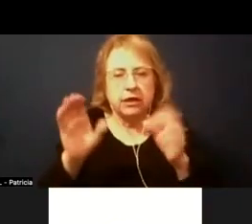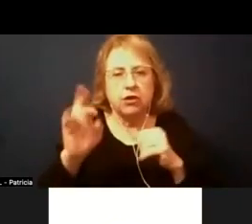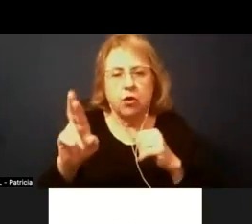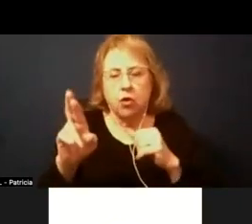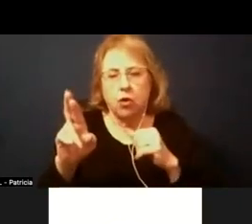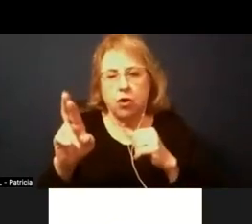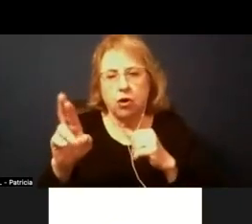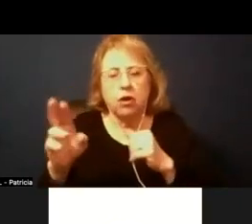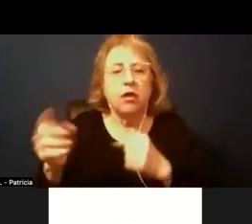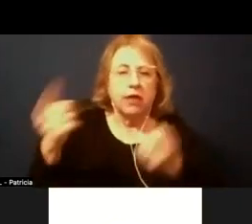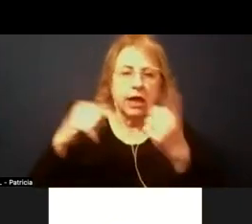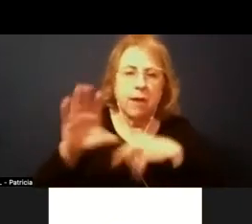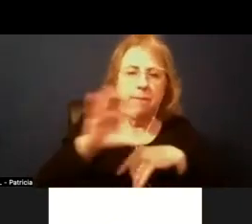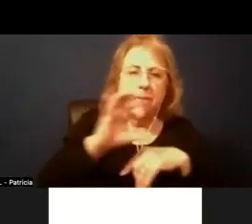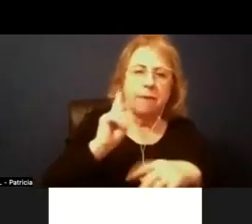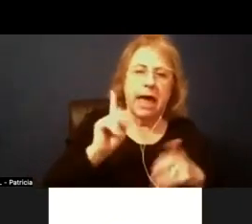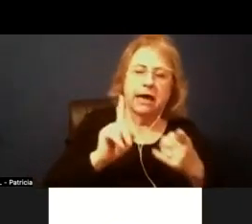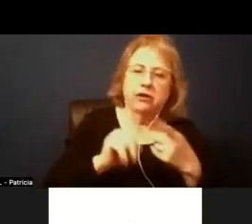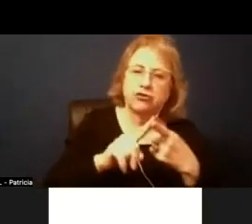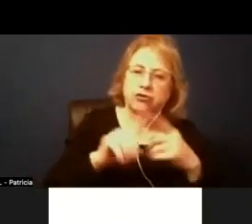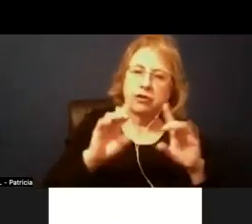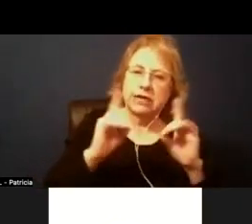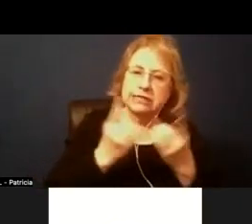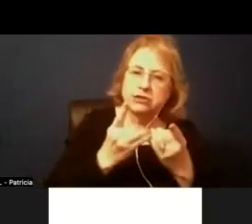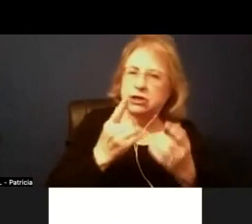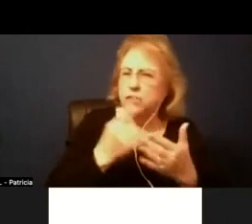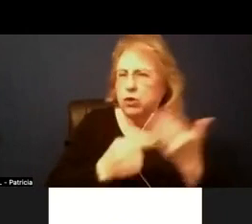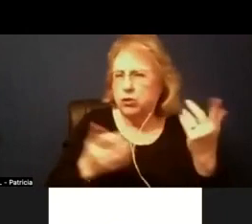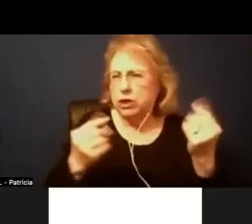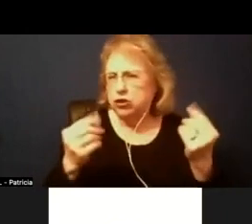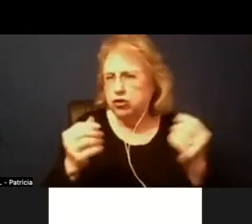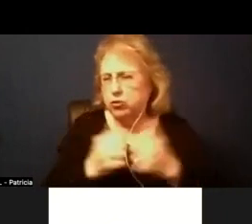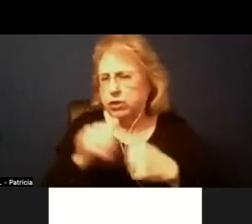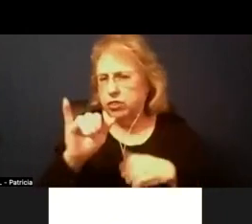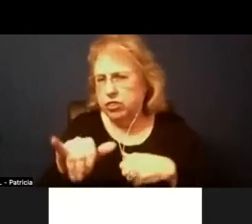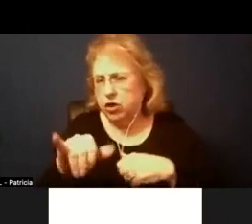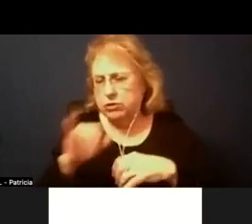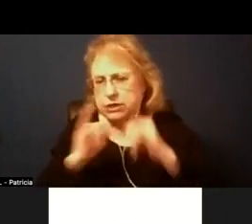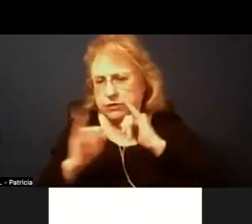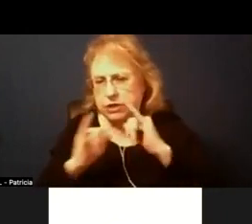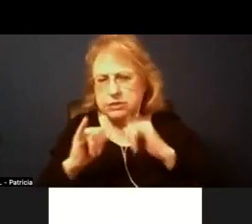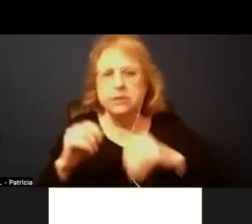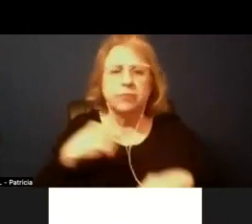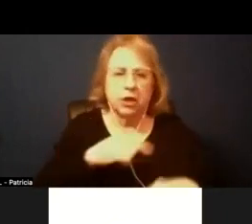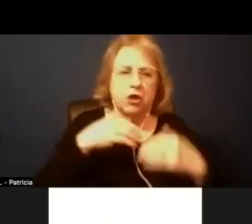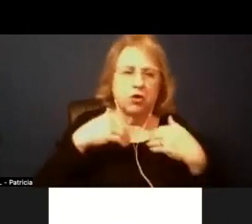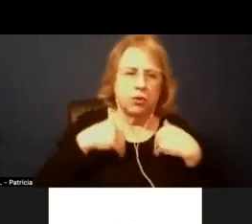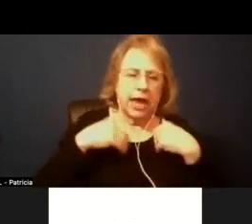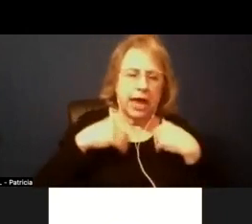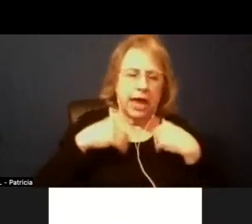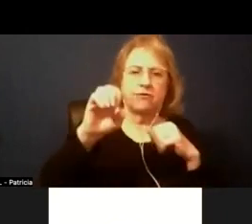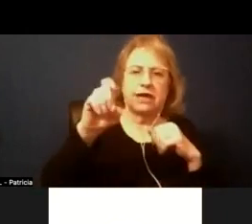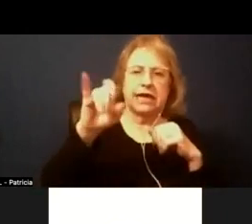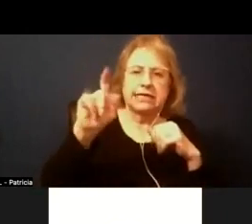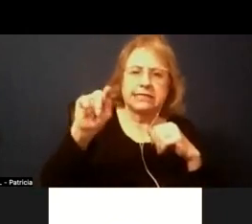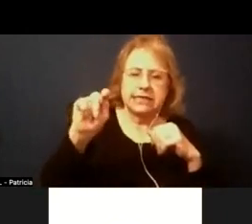to the district um what what do we do with those so we have an exit survey um it's